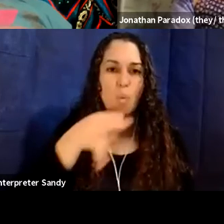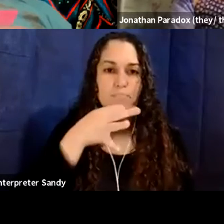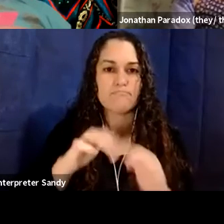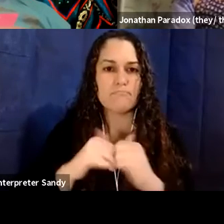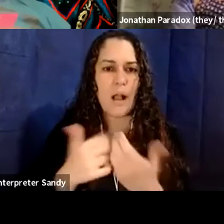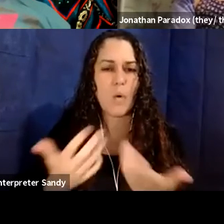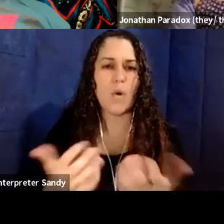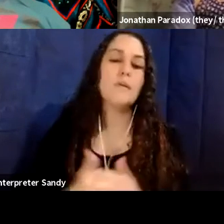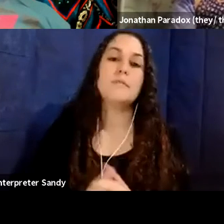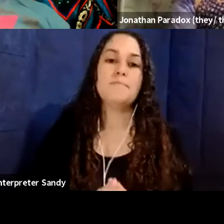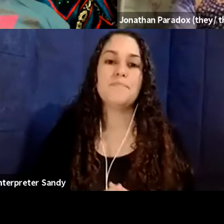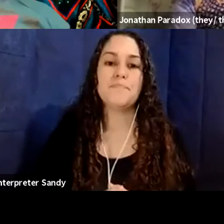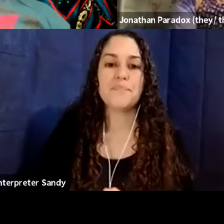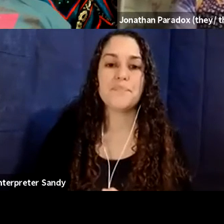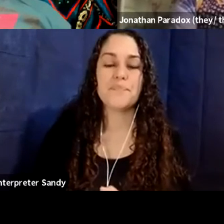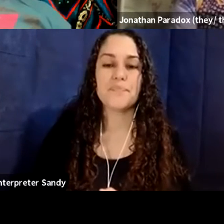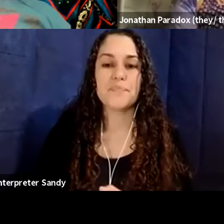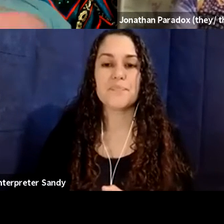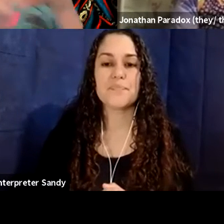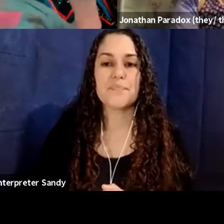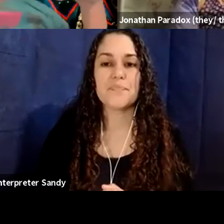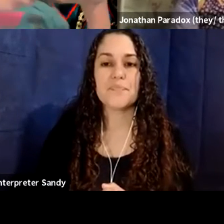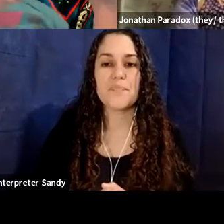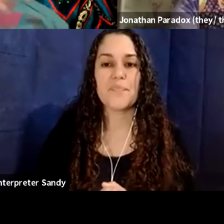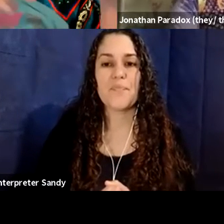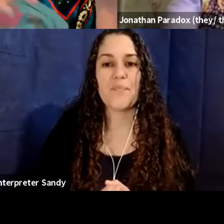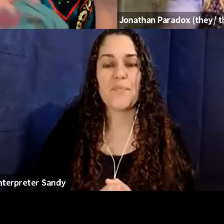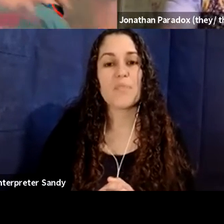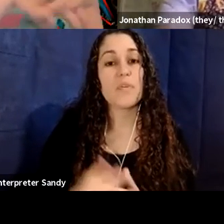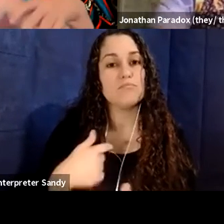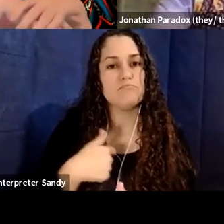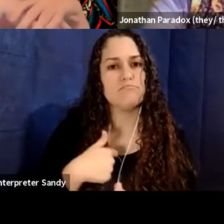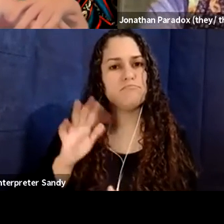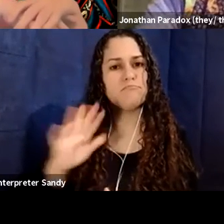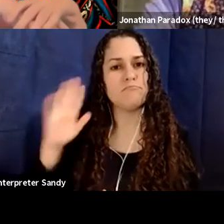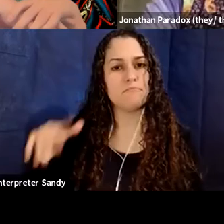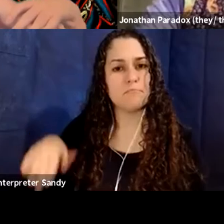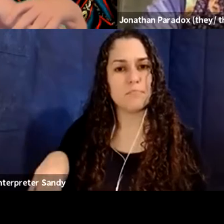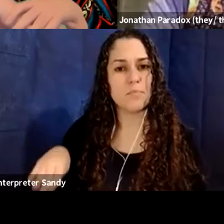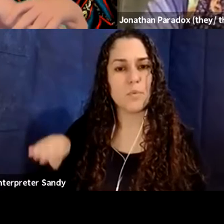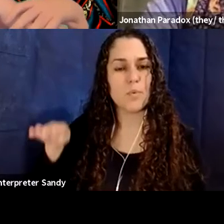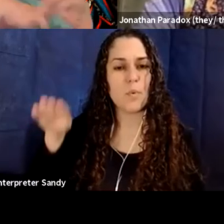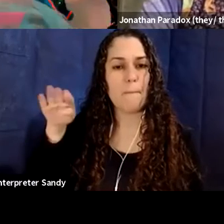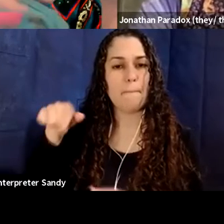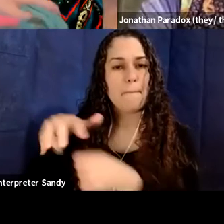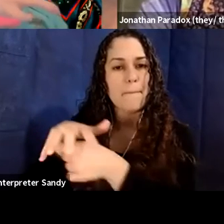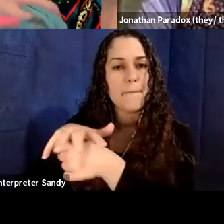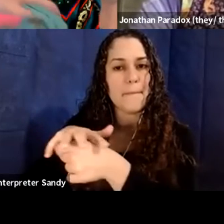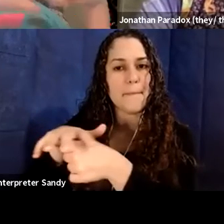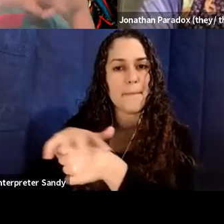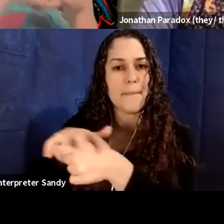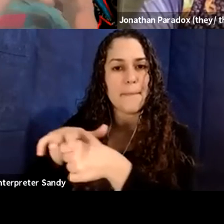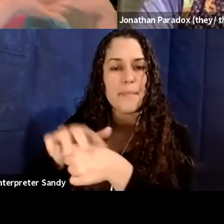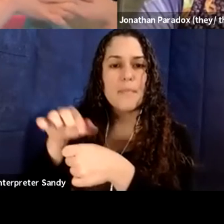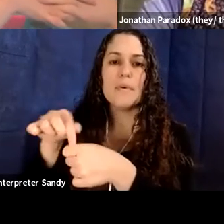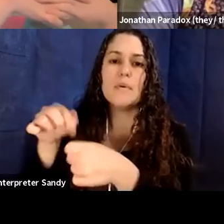uh, in particularly as I was growing up in spaces where that were largely disabled,